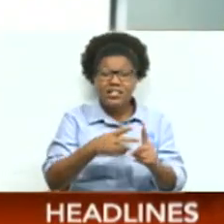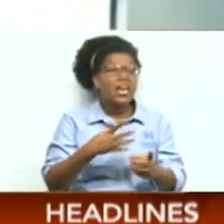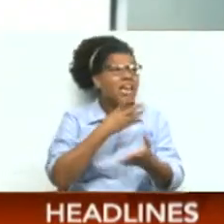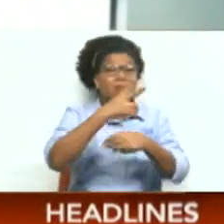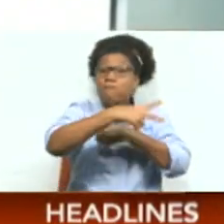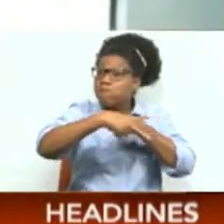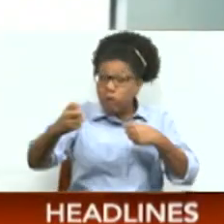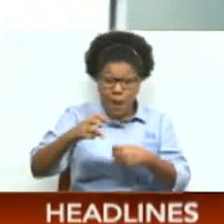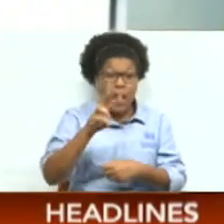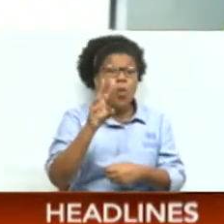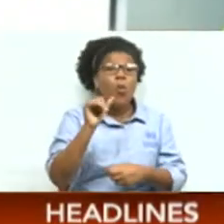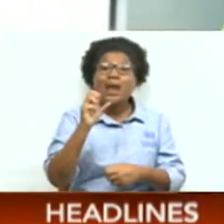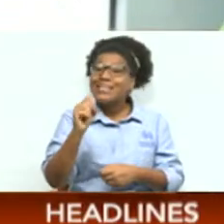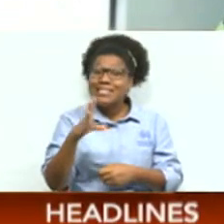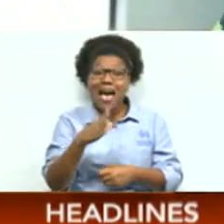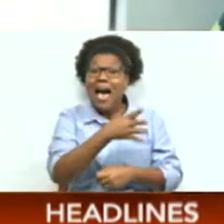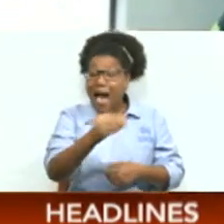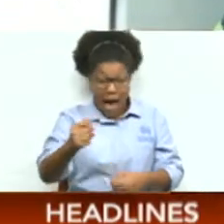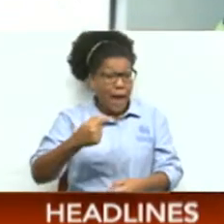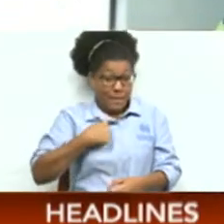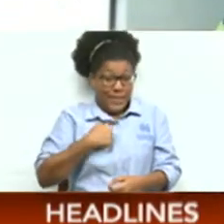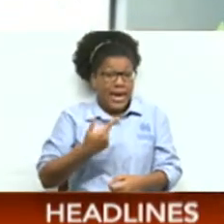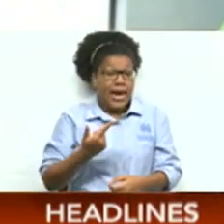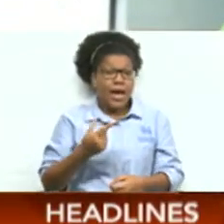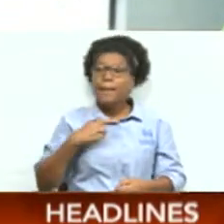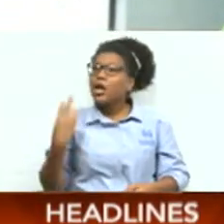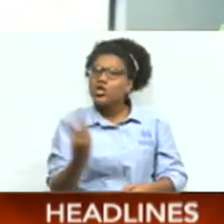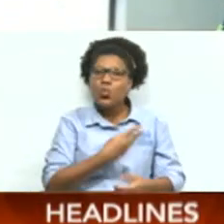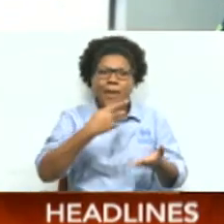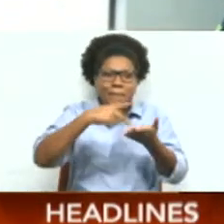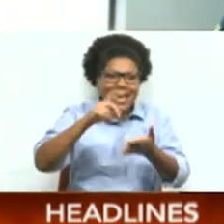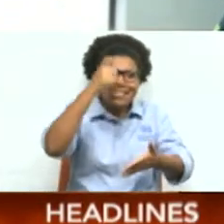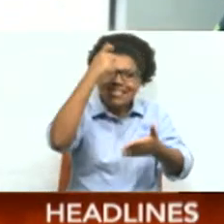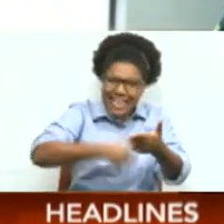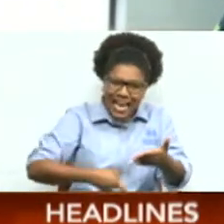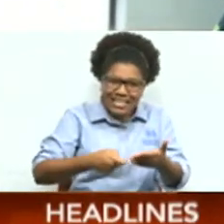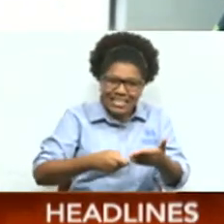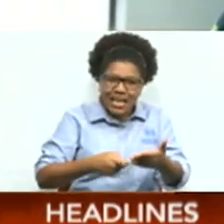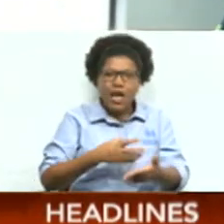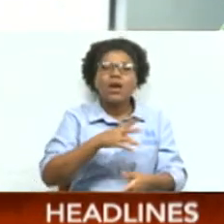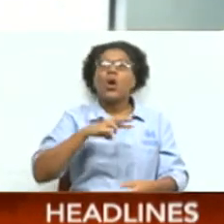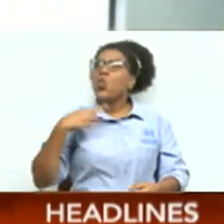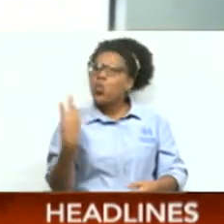and he's rubbing me because we're paying tax money,